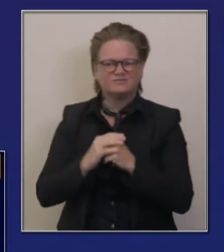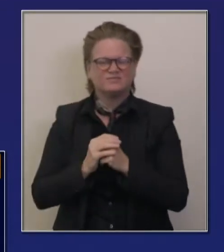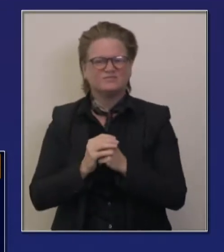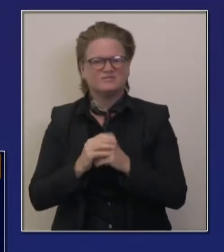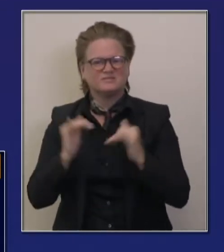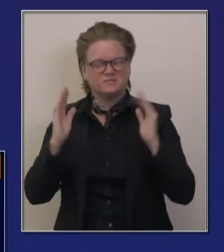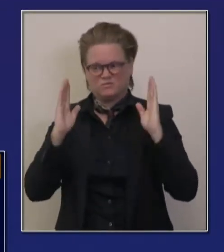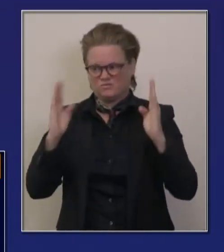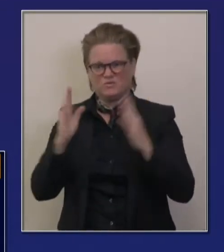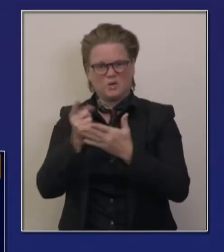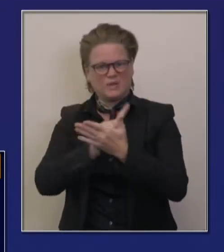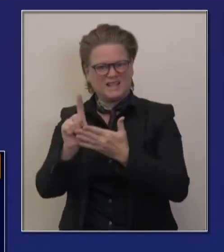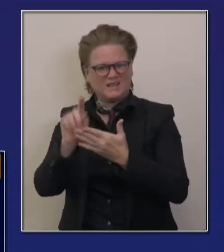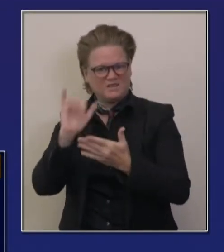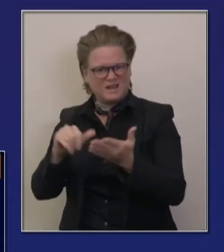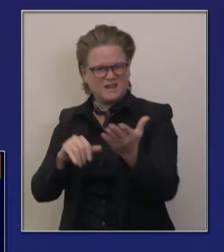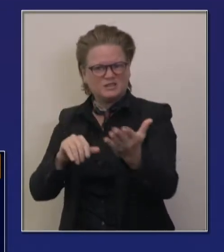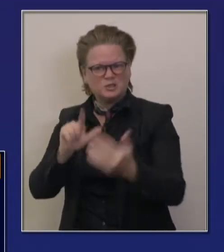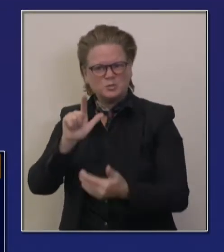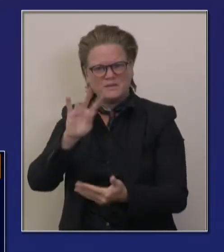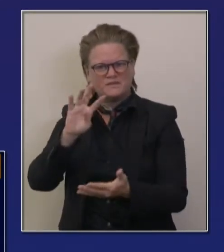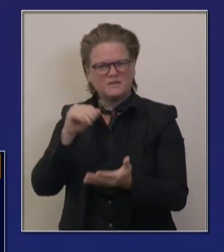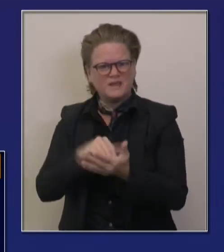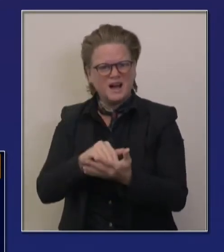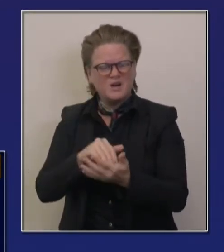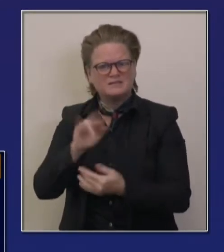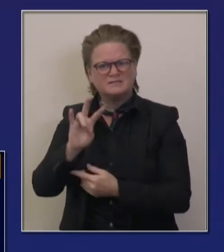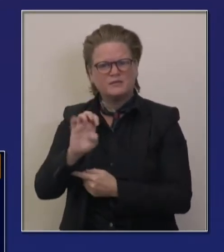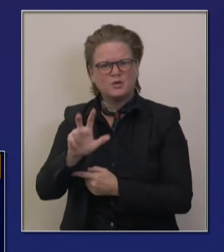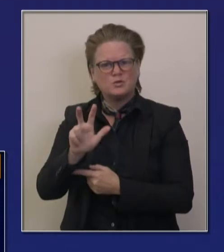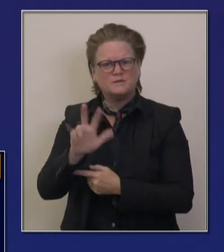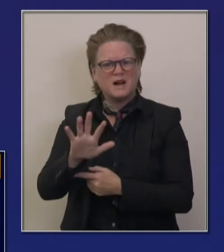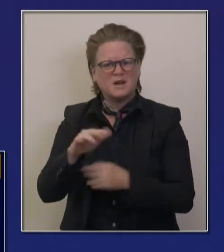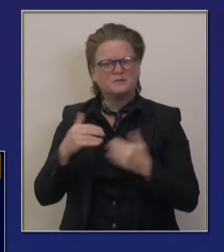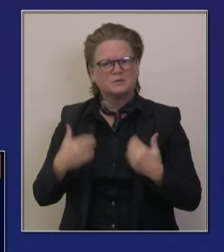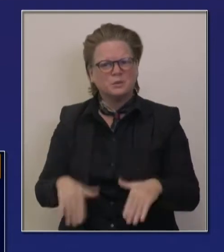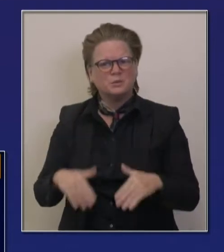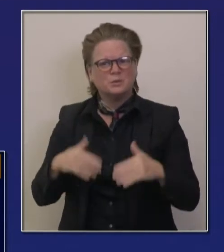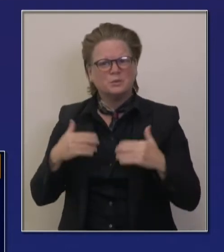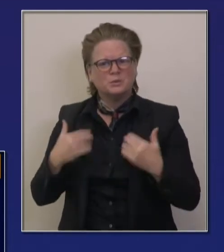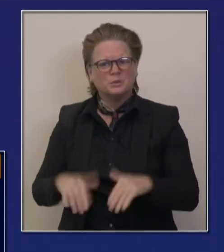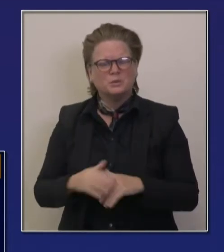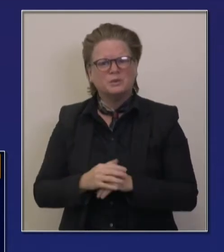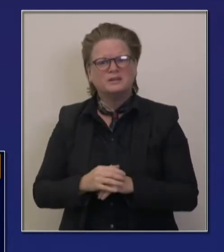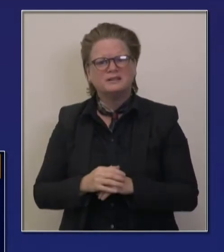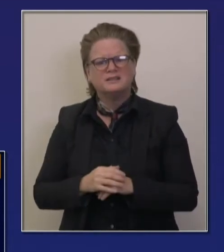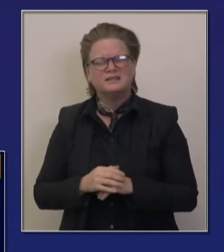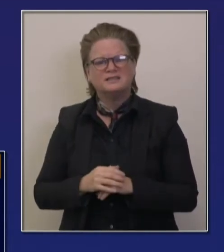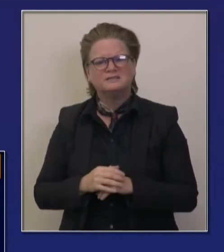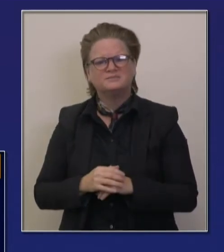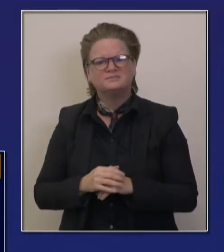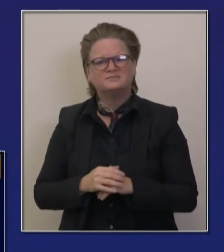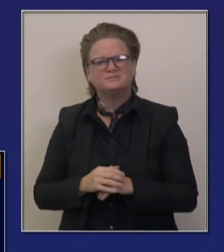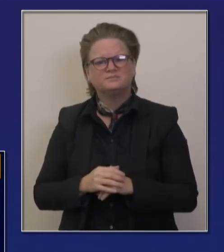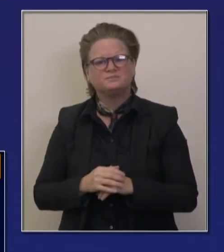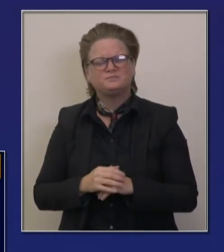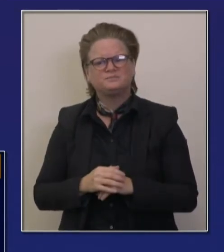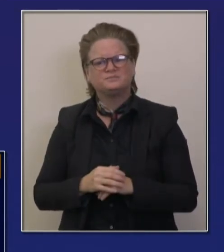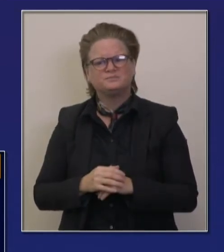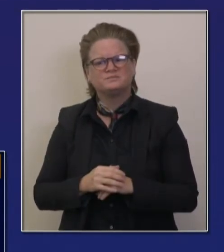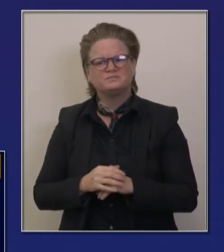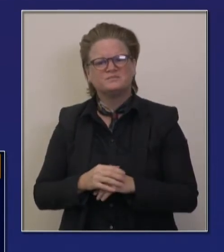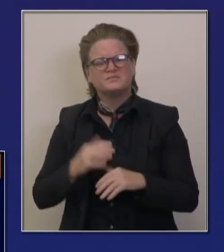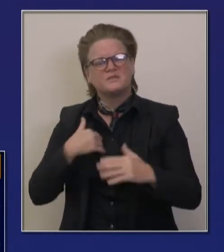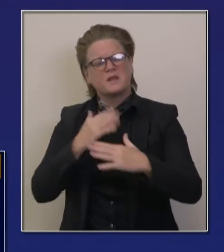day, uh, just shy of 22,000 cases, just the last 72 hours averaging about 25,000, uh,